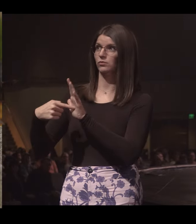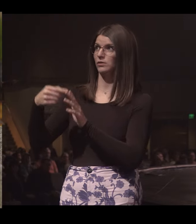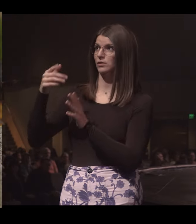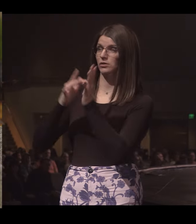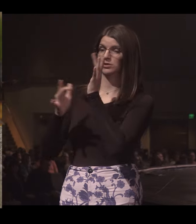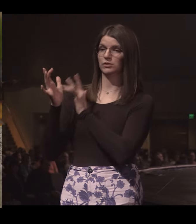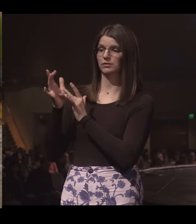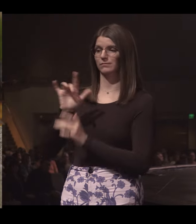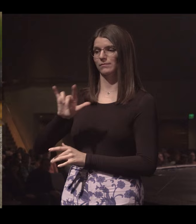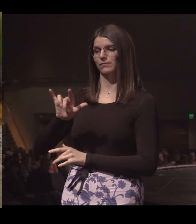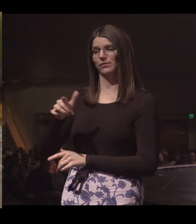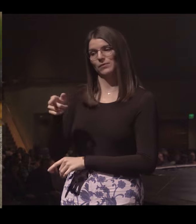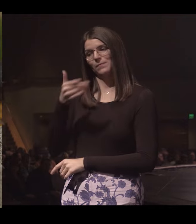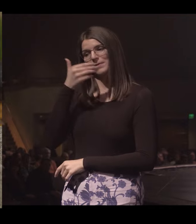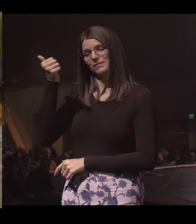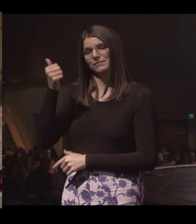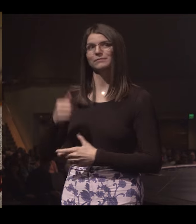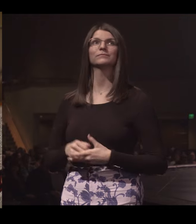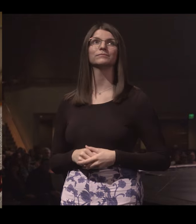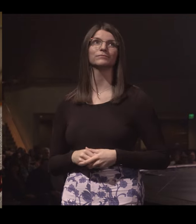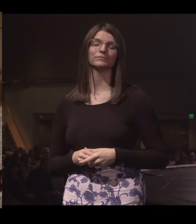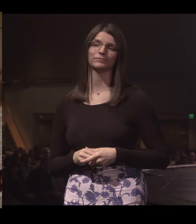I love you, and you're the best.